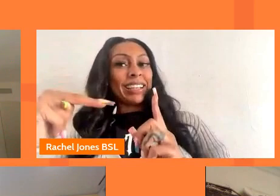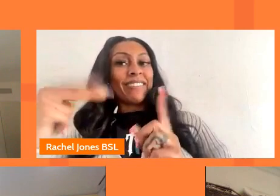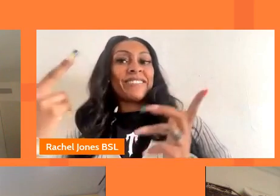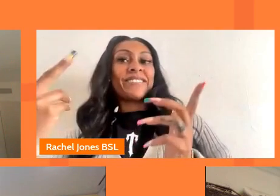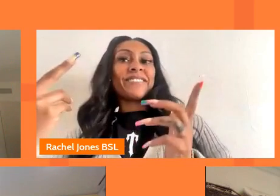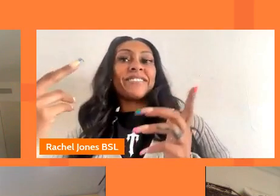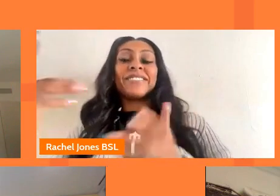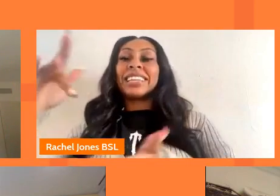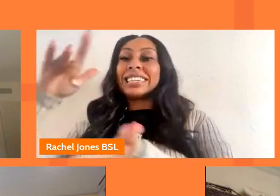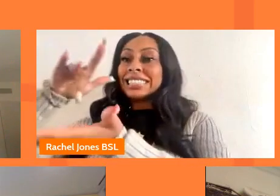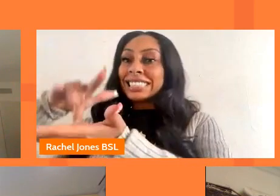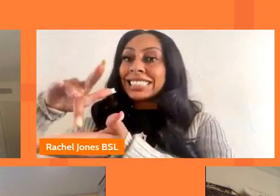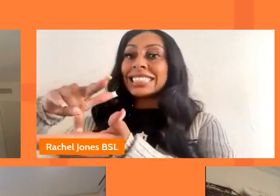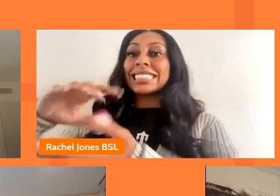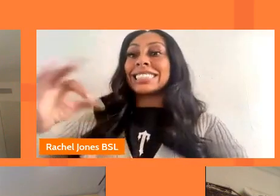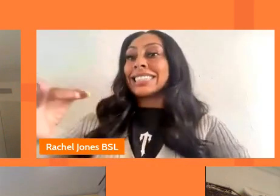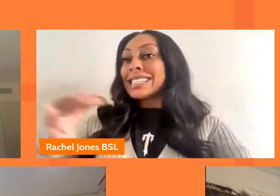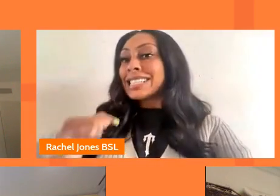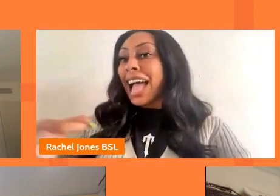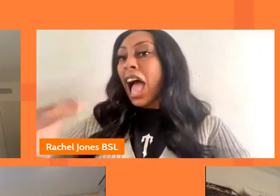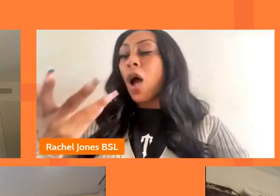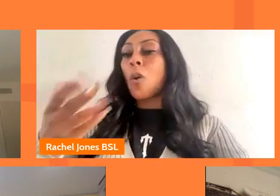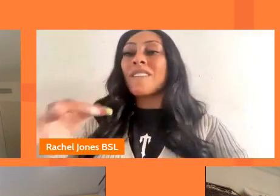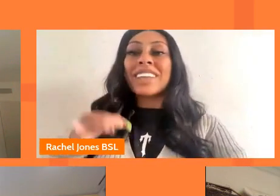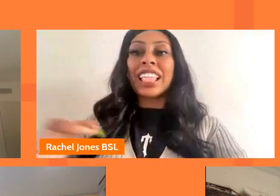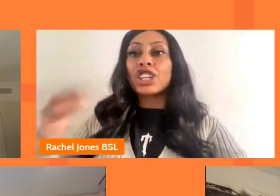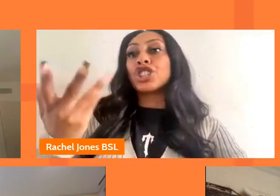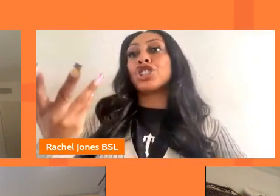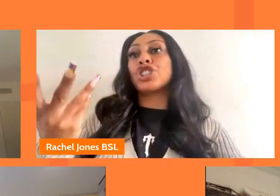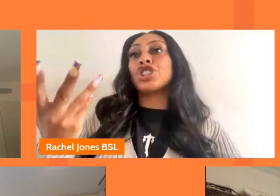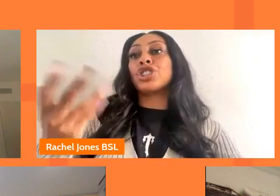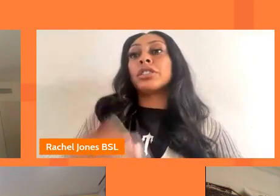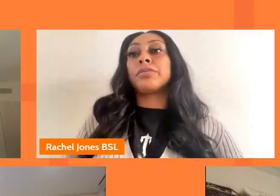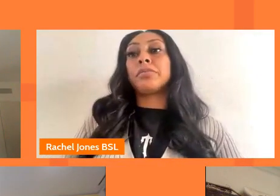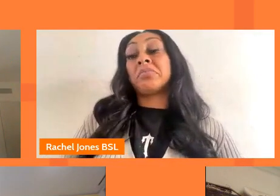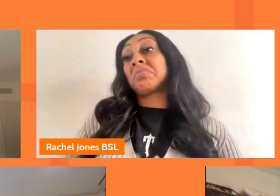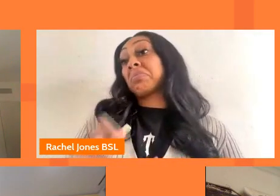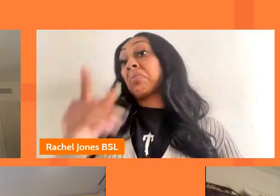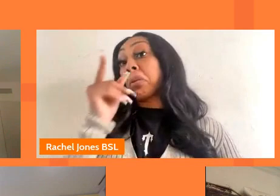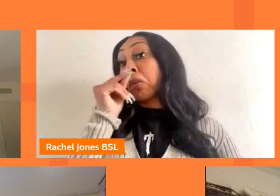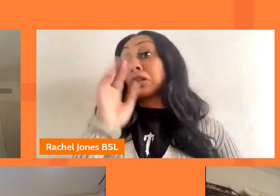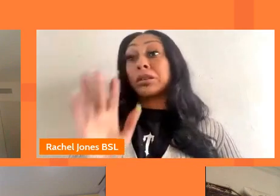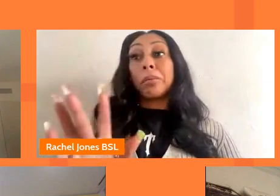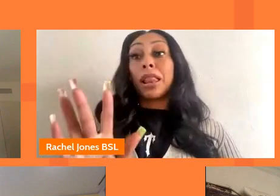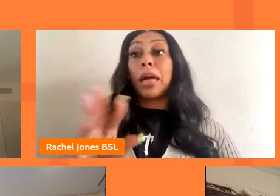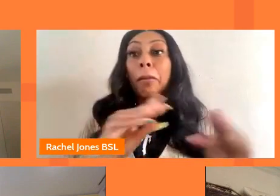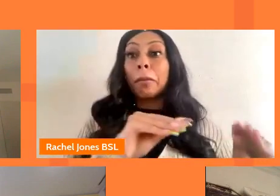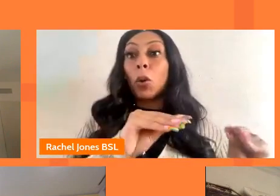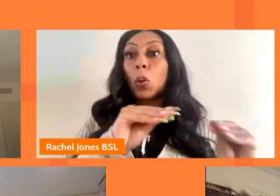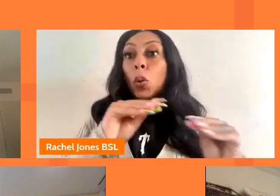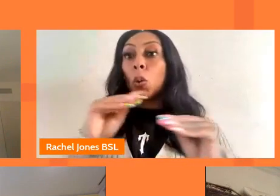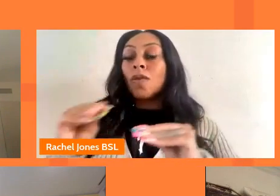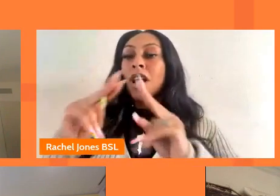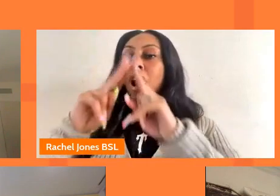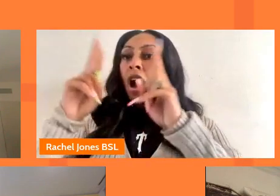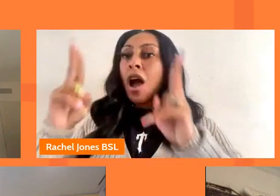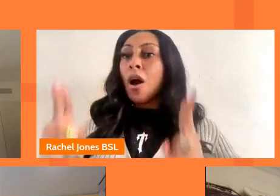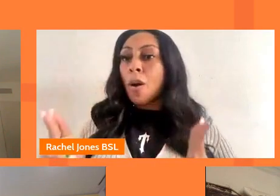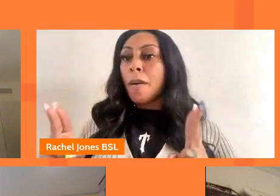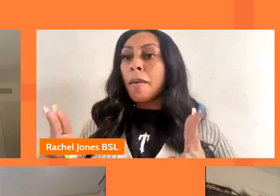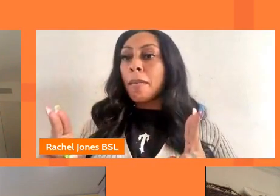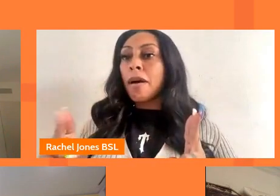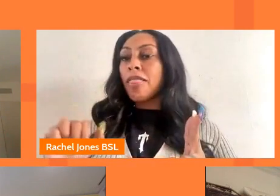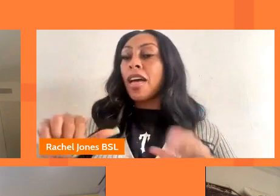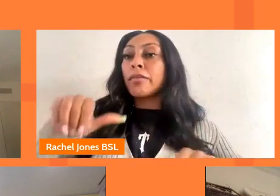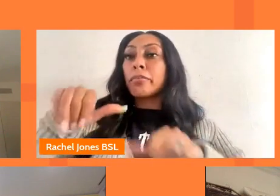or a particular village that already has um a particular reputation it may be that they've moved house and their pace of